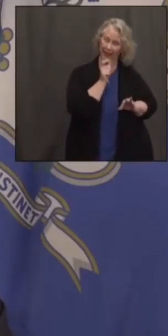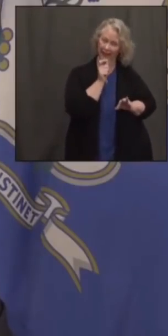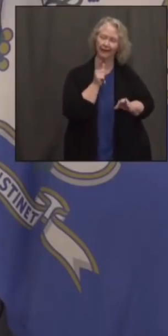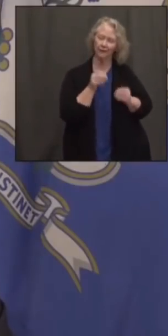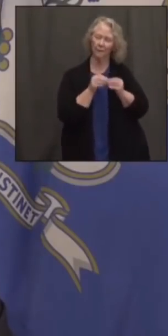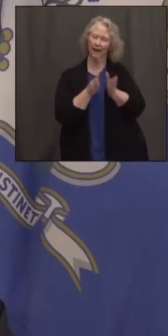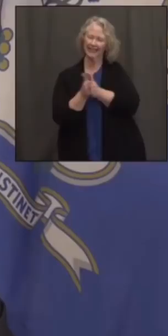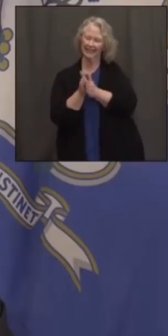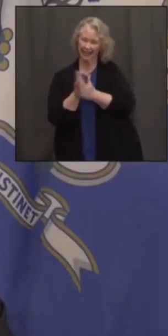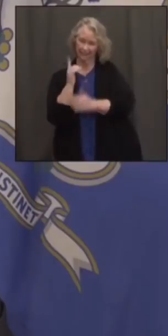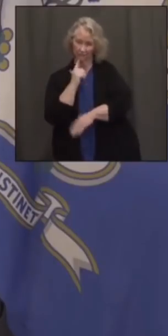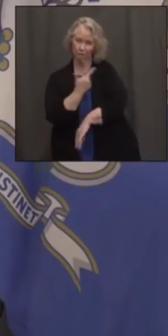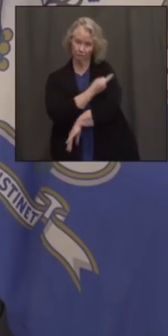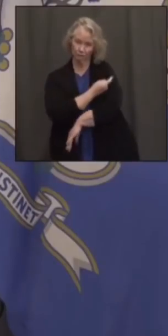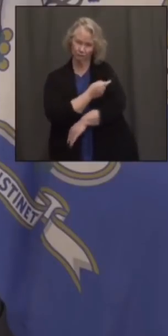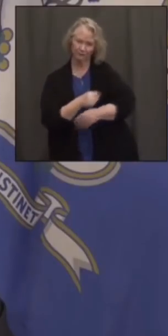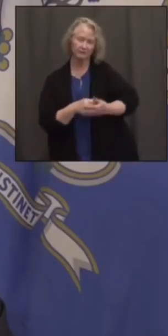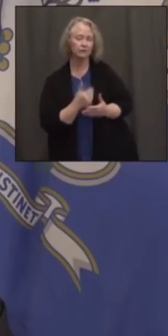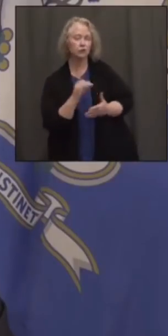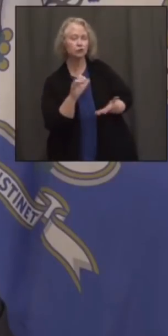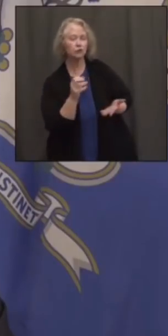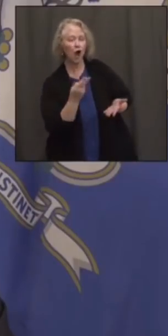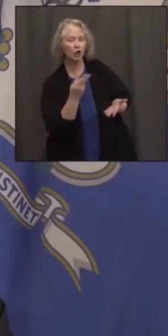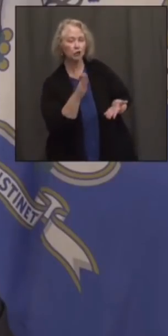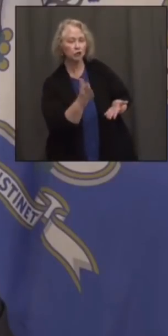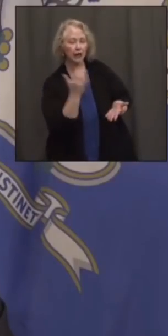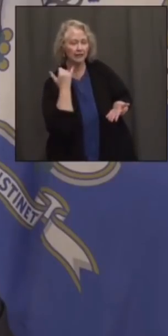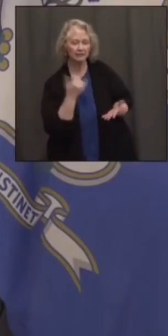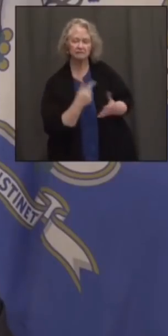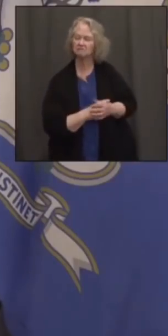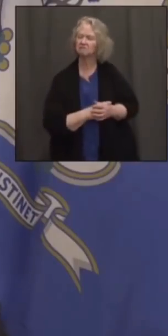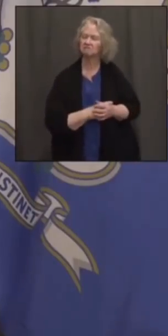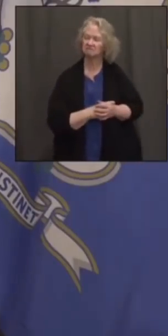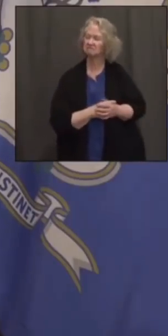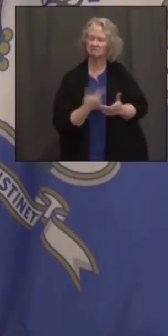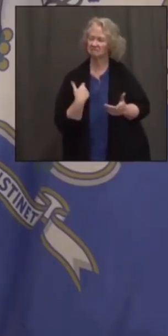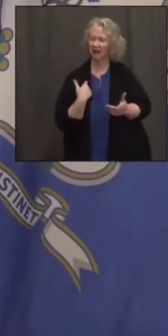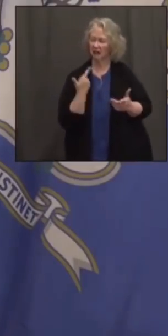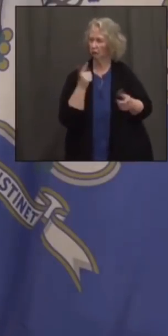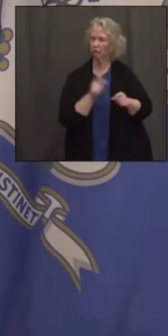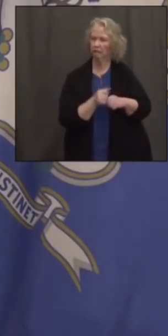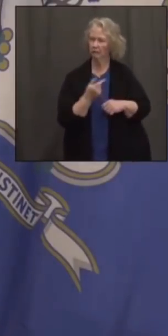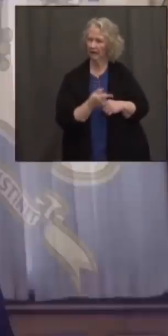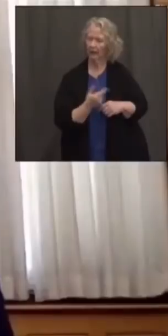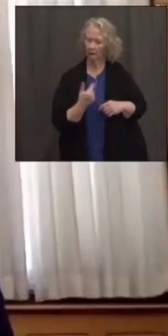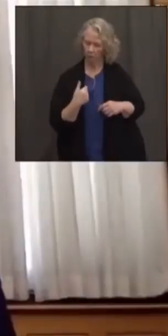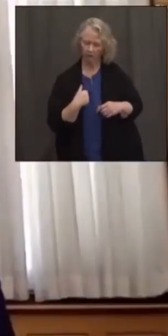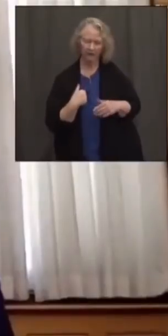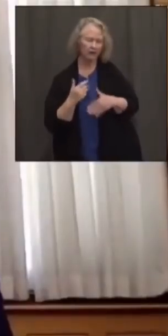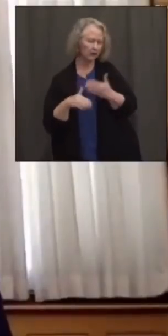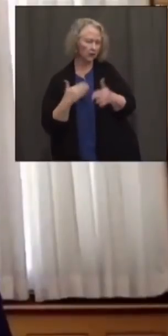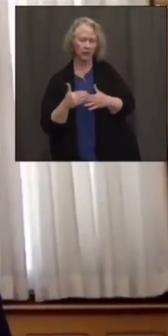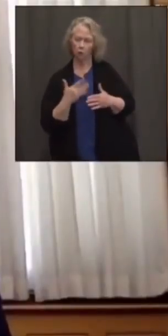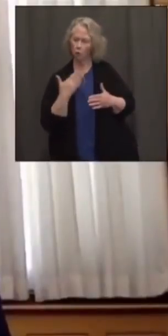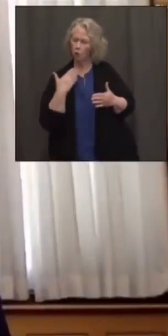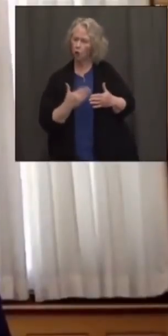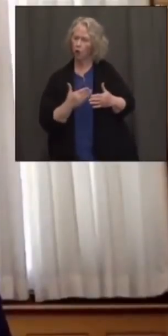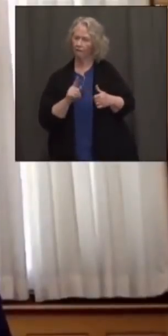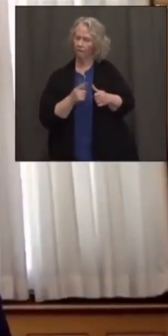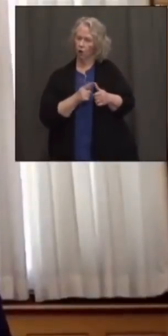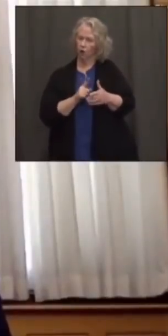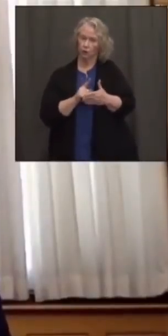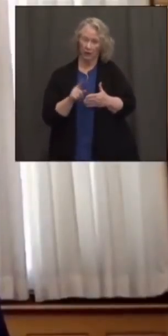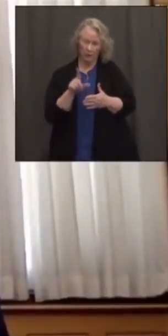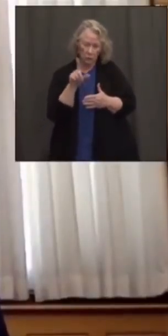Josh, do you have any other thoughts on that? No, just to echo, I think we're all really pleased. I think it's a fast start in the first week.